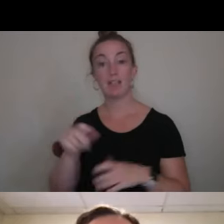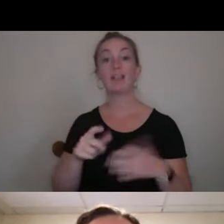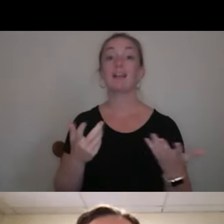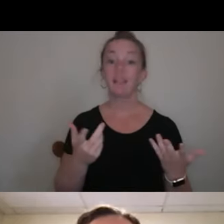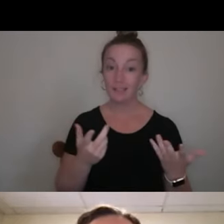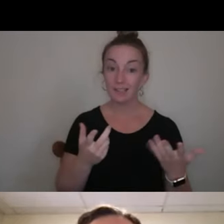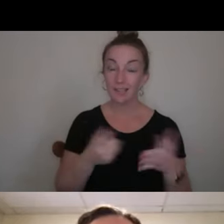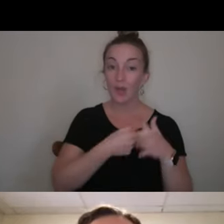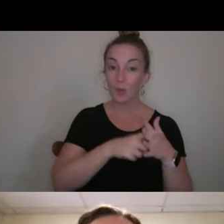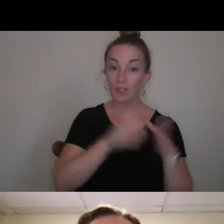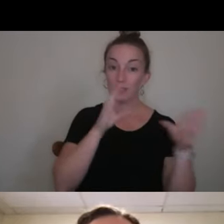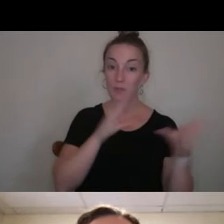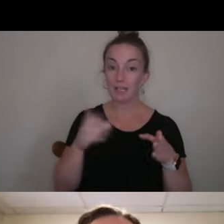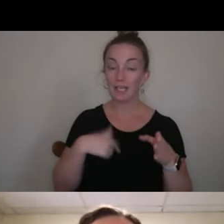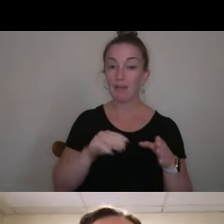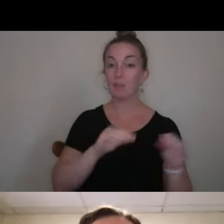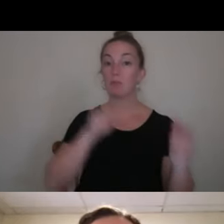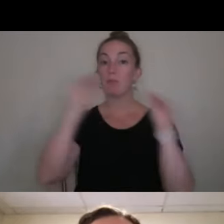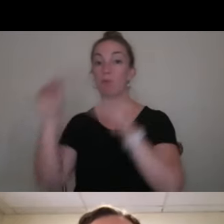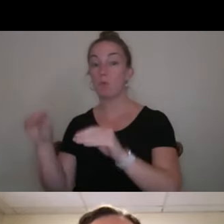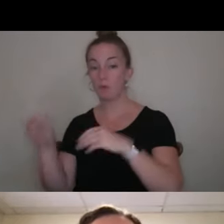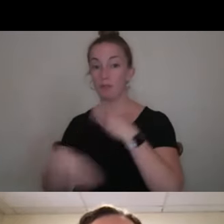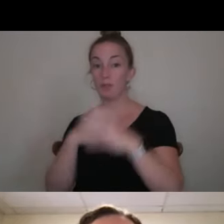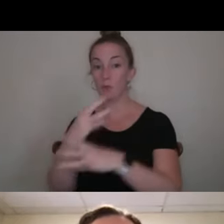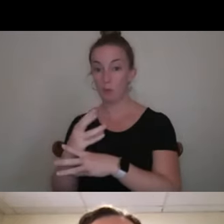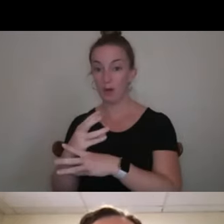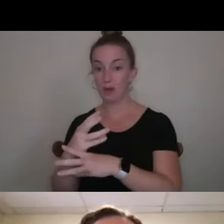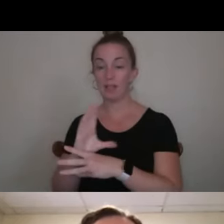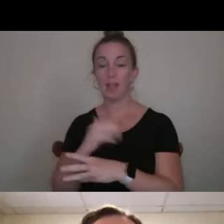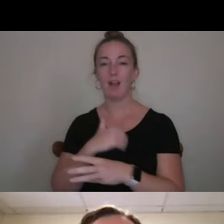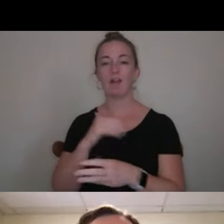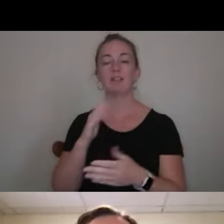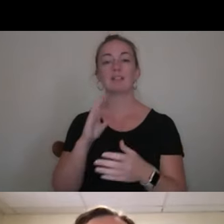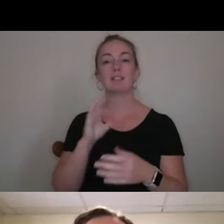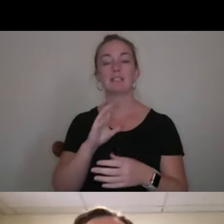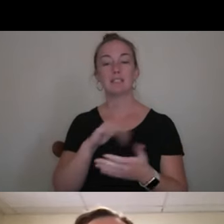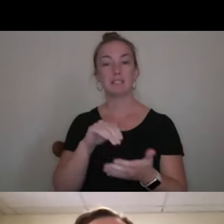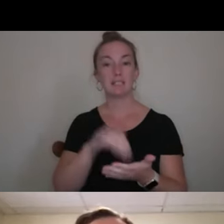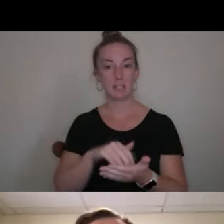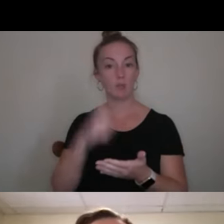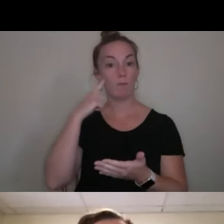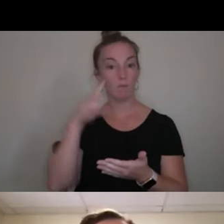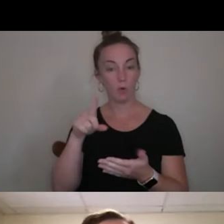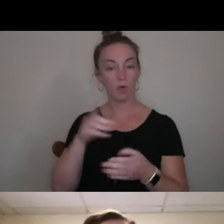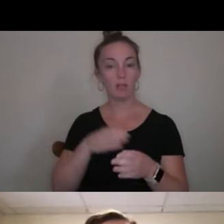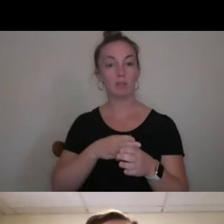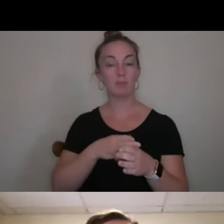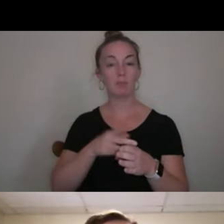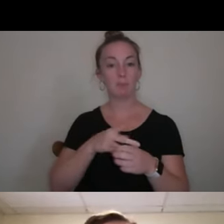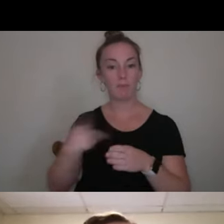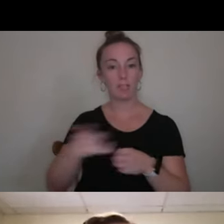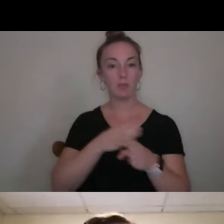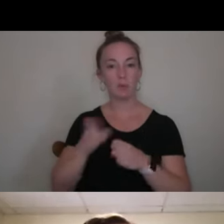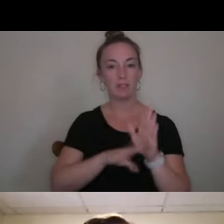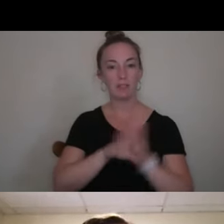the world for the summer. And our Center for Career and Professional Development actually offers internship funding. So the internship is